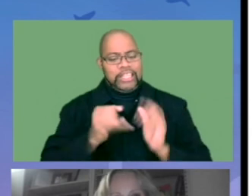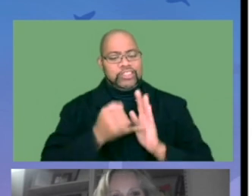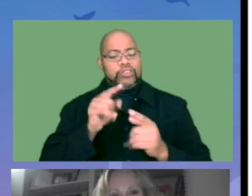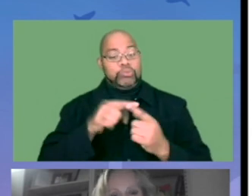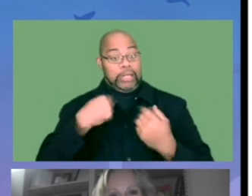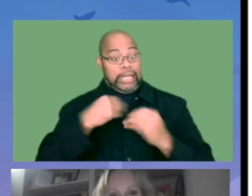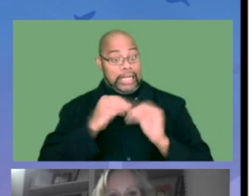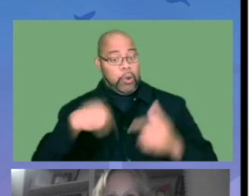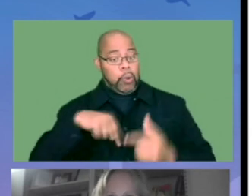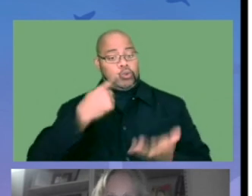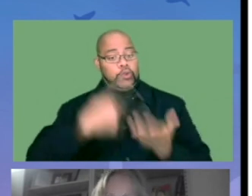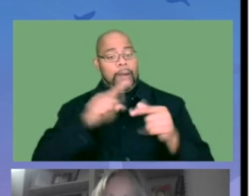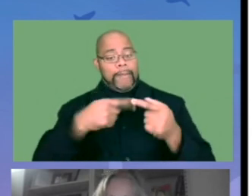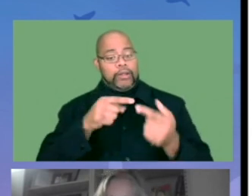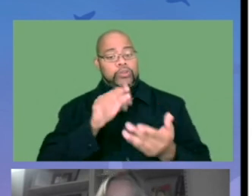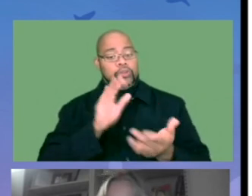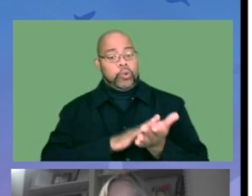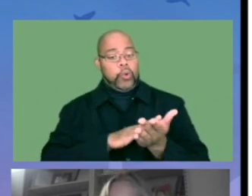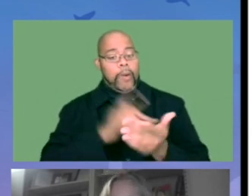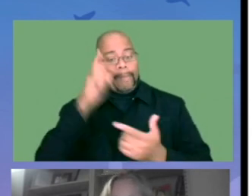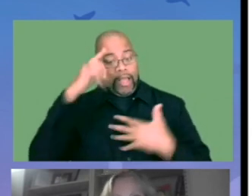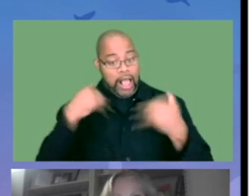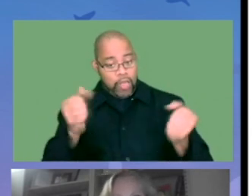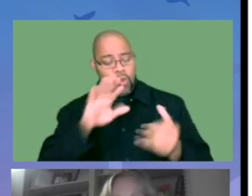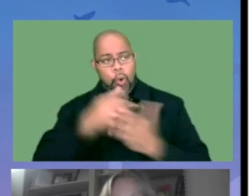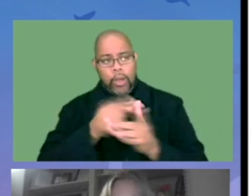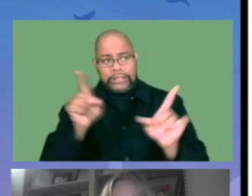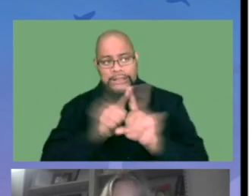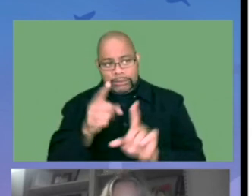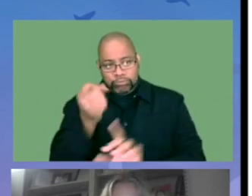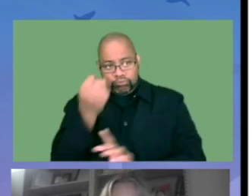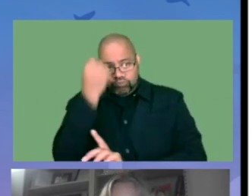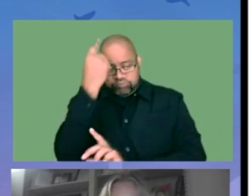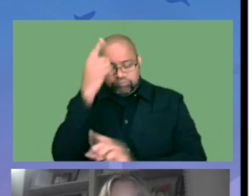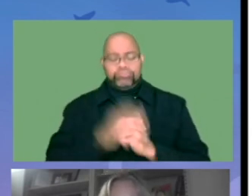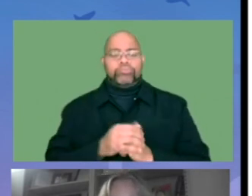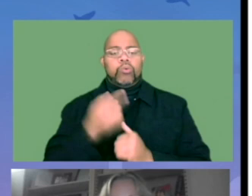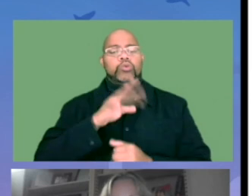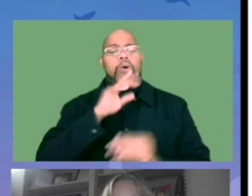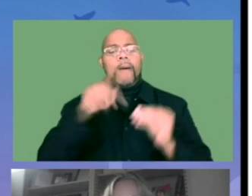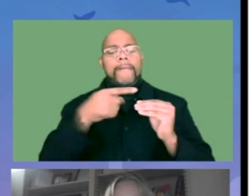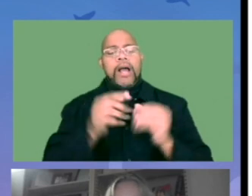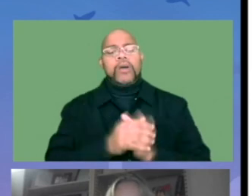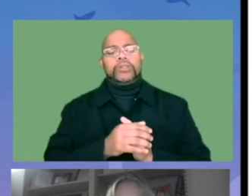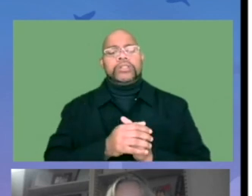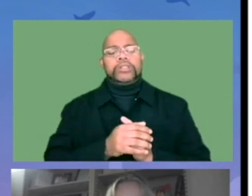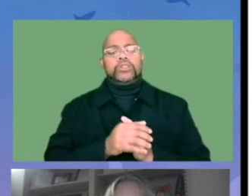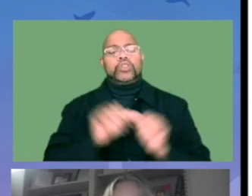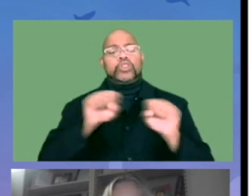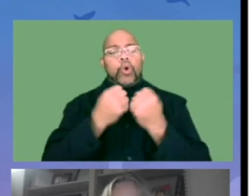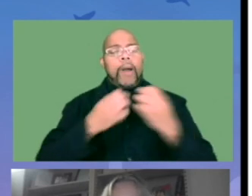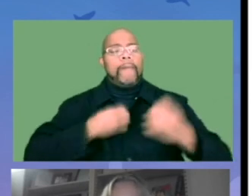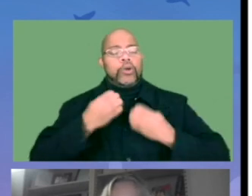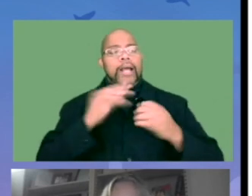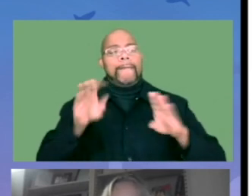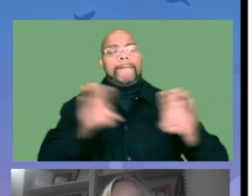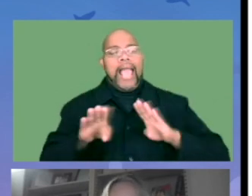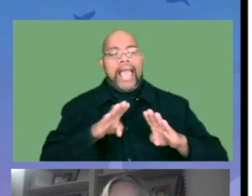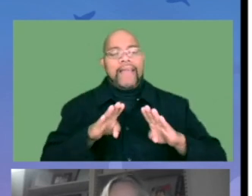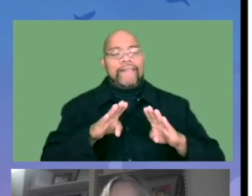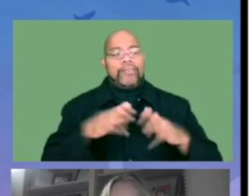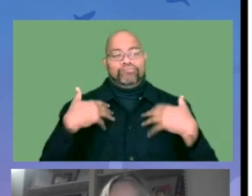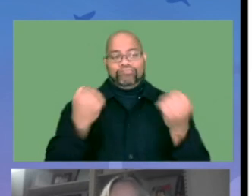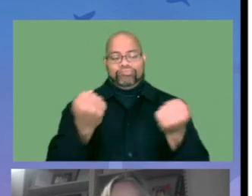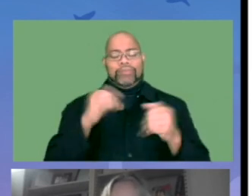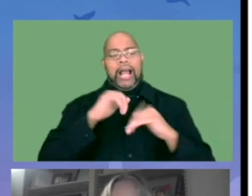And just to be clear, when we're talking about school mental health, so we're all on the same page, we are talking about the social,